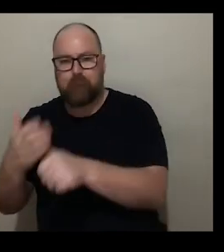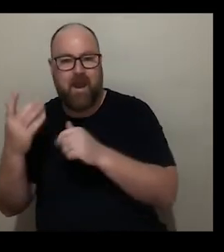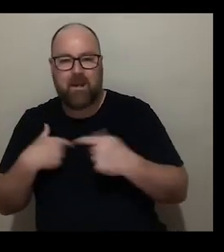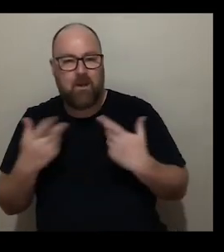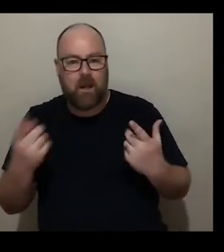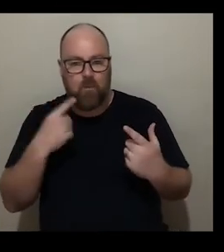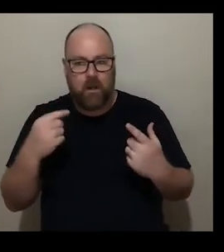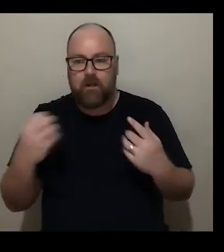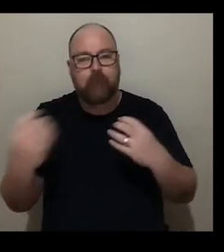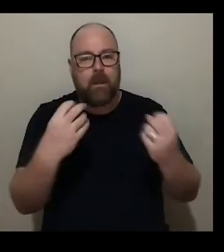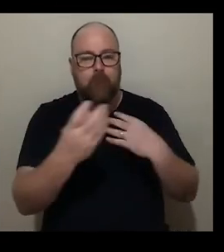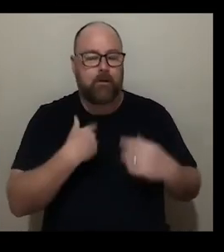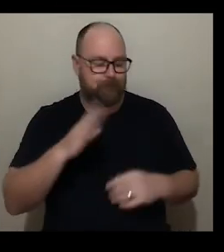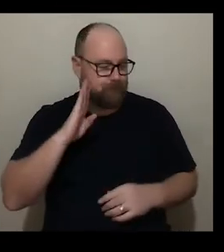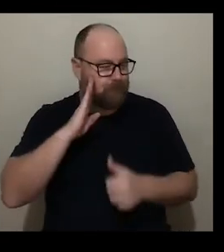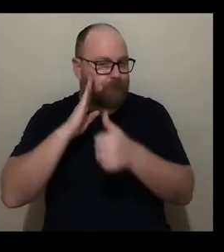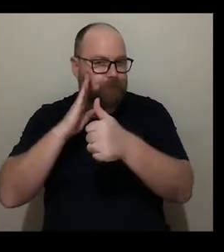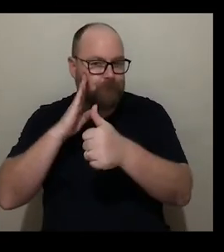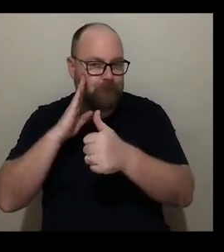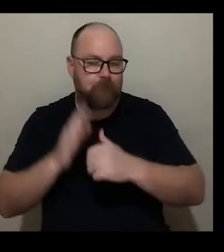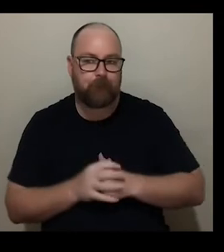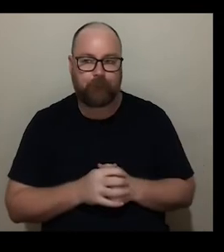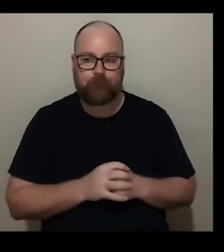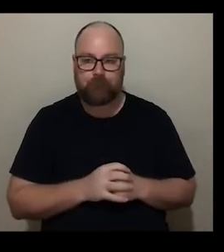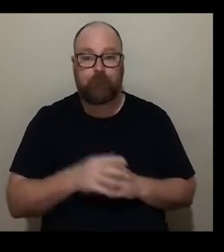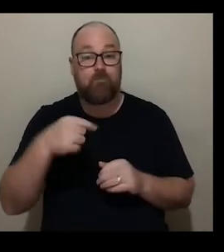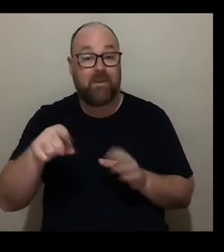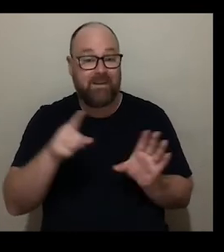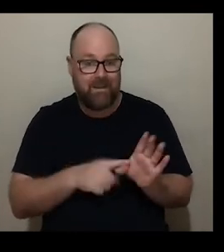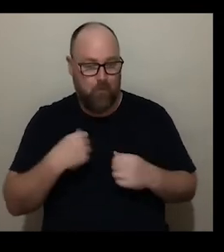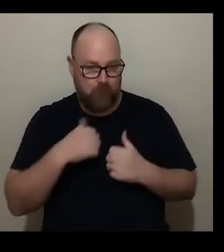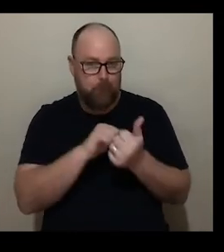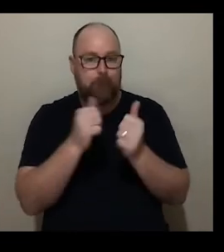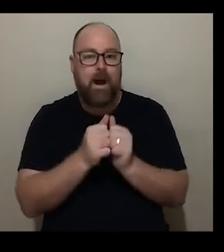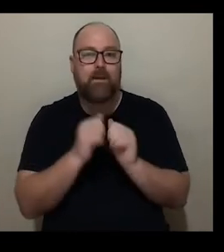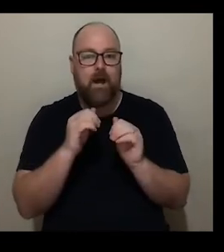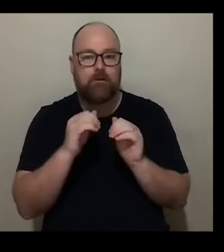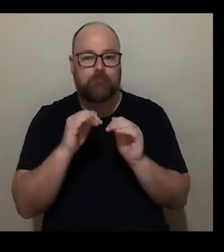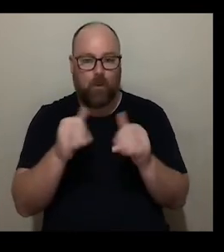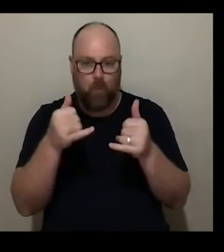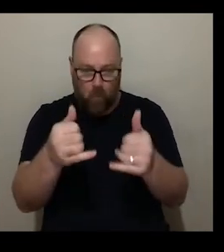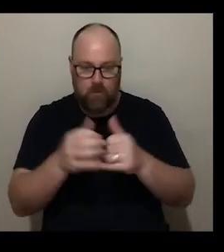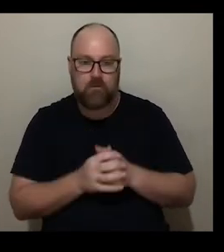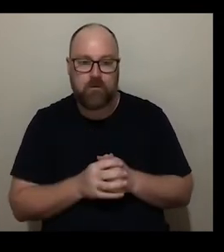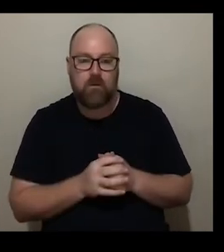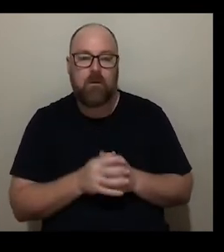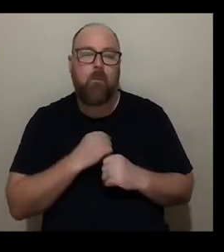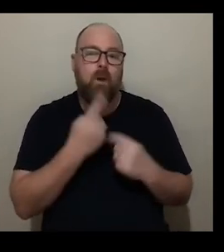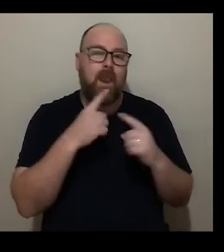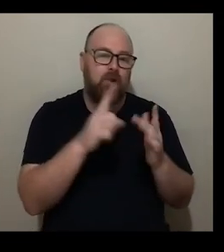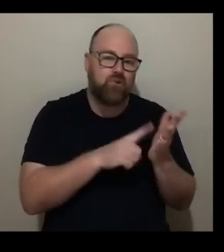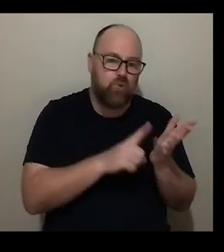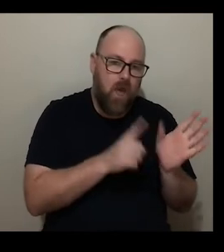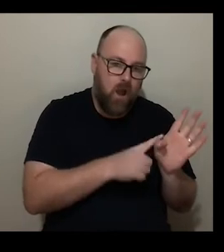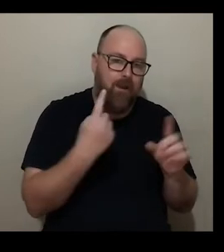that feedback was really heard and so this year we are running partner awards which will um announce in july and open in october